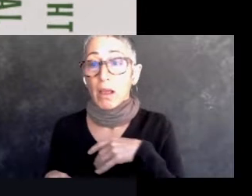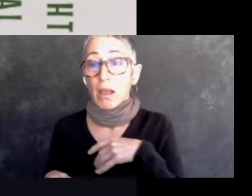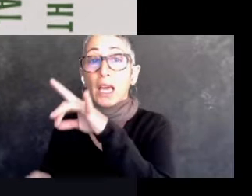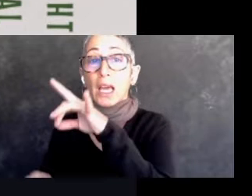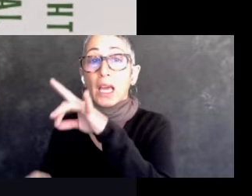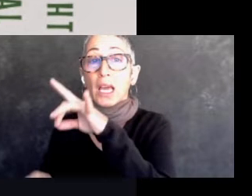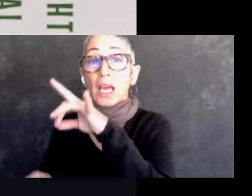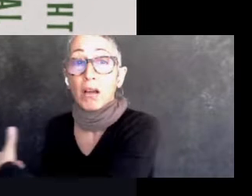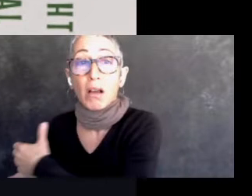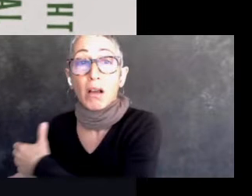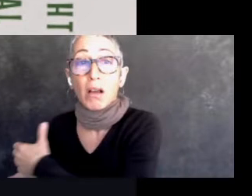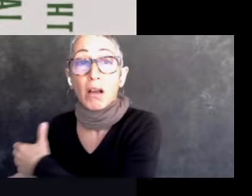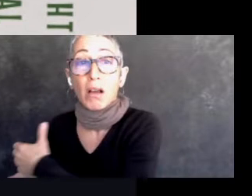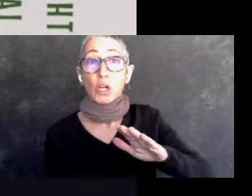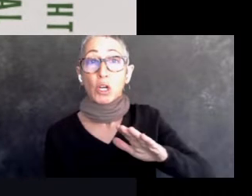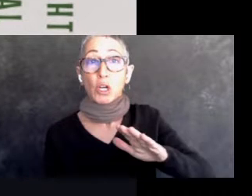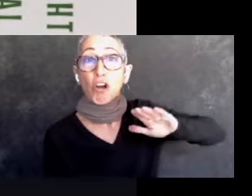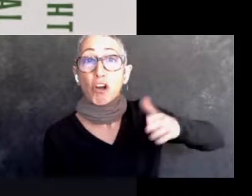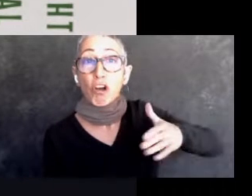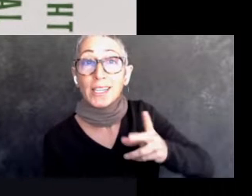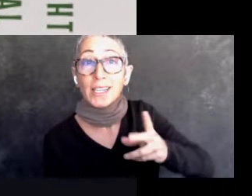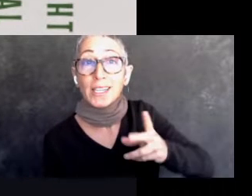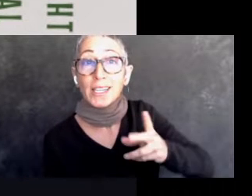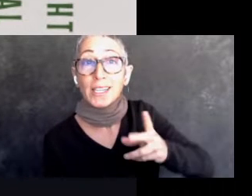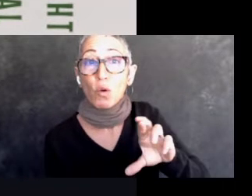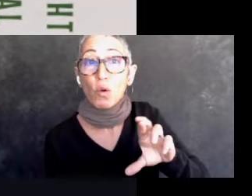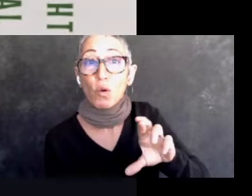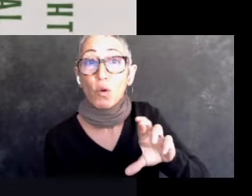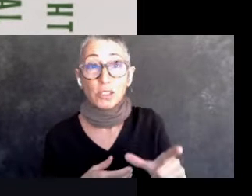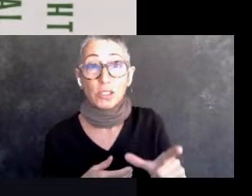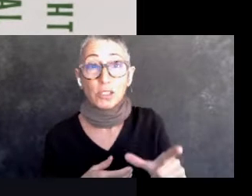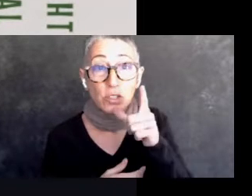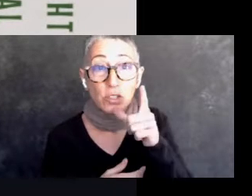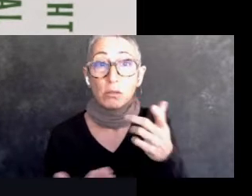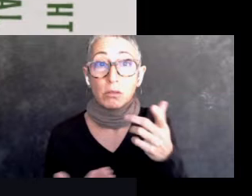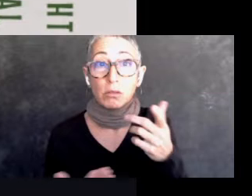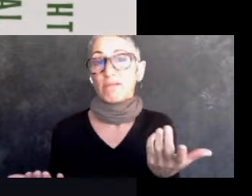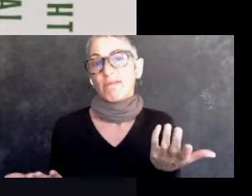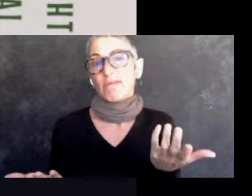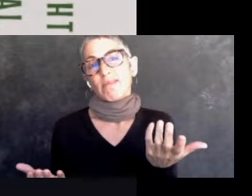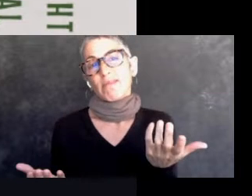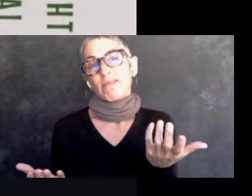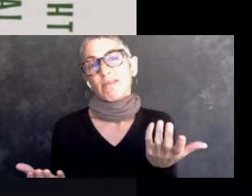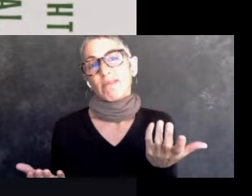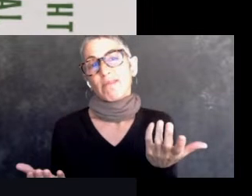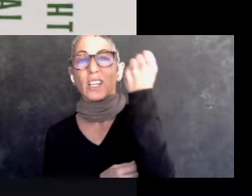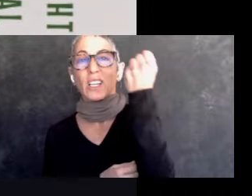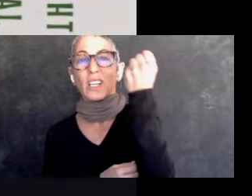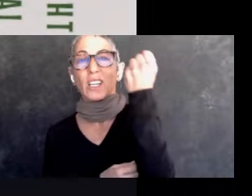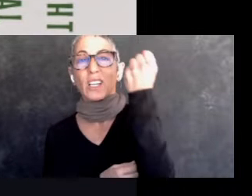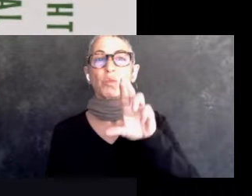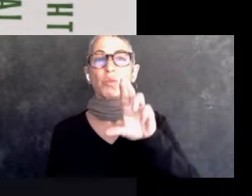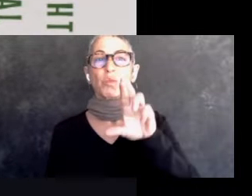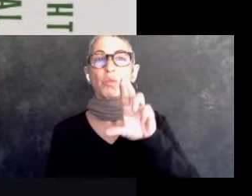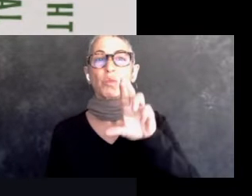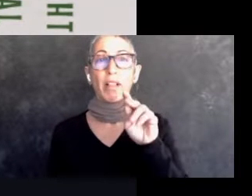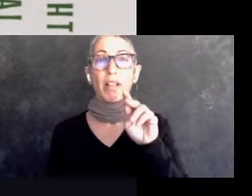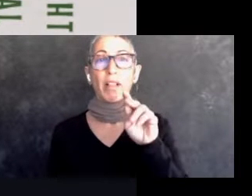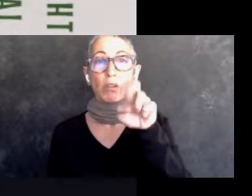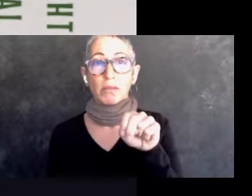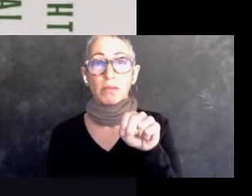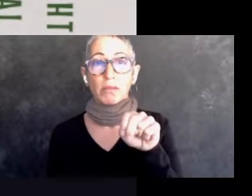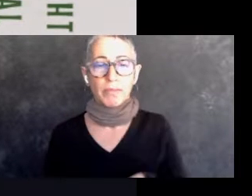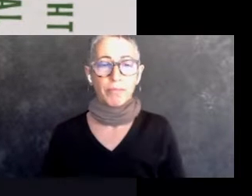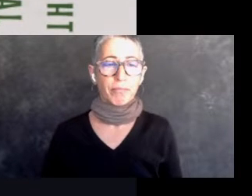breakfast is kind of a, a revolutionary act these days. And, uh, whether we want to or not, we, we